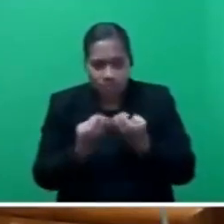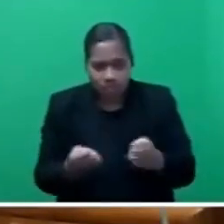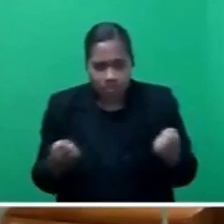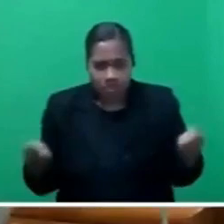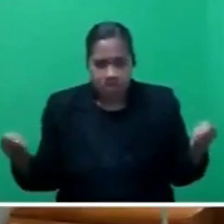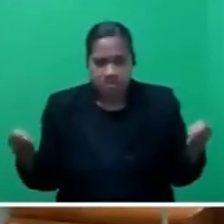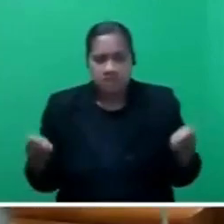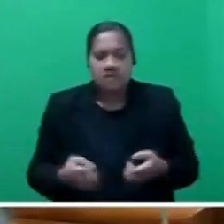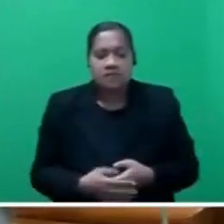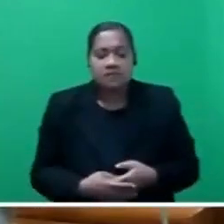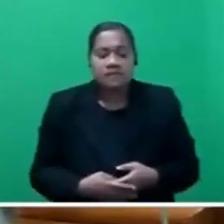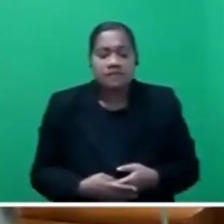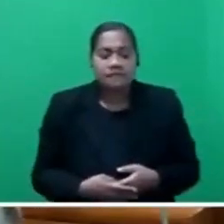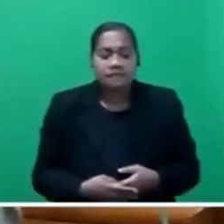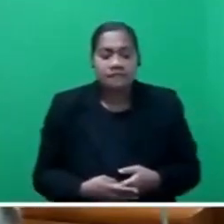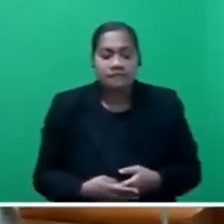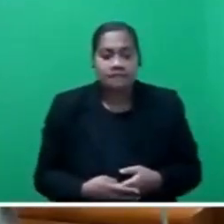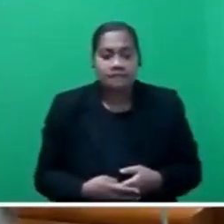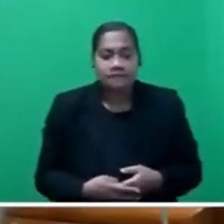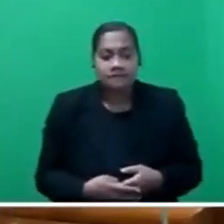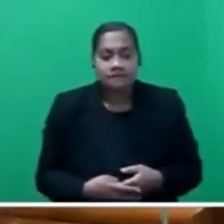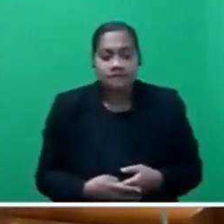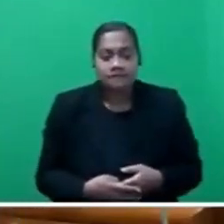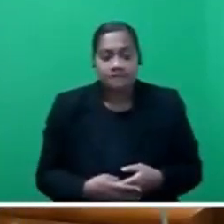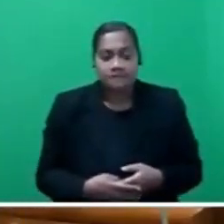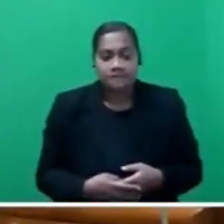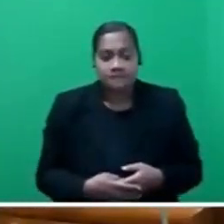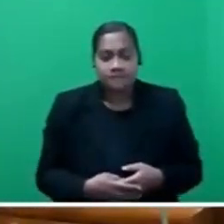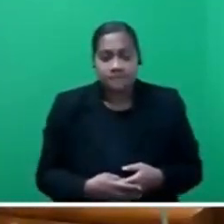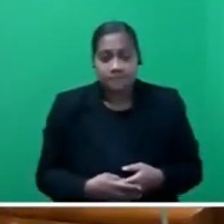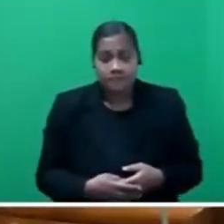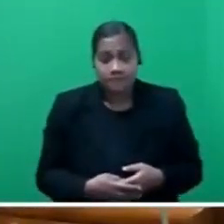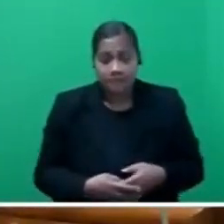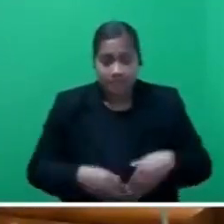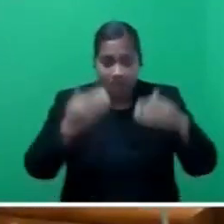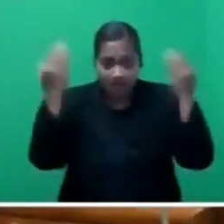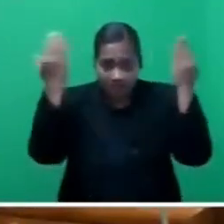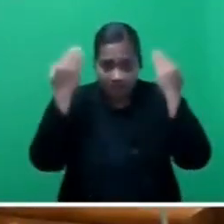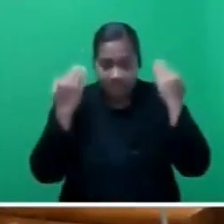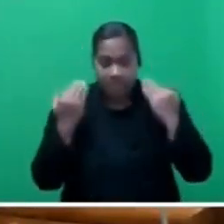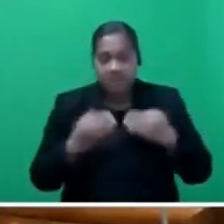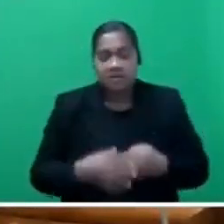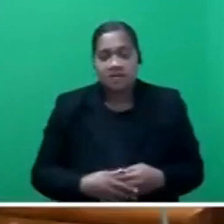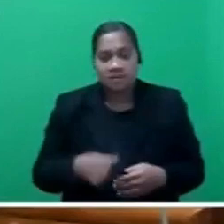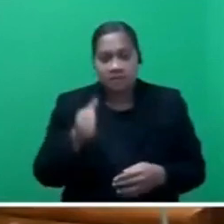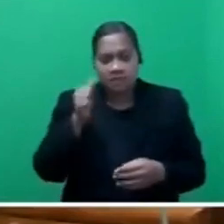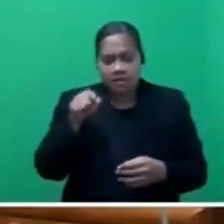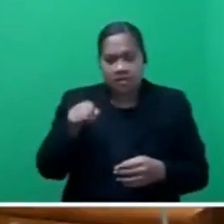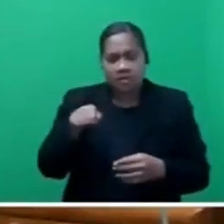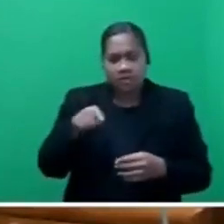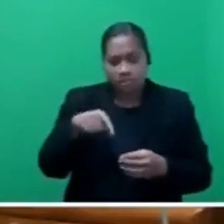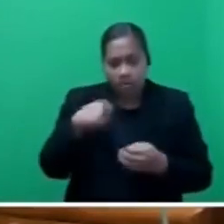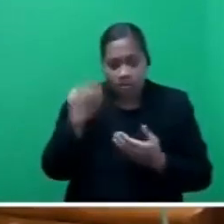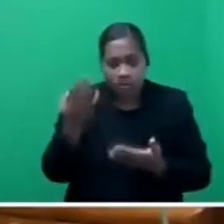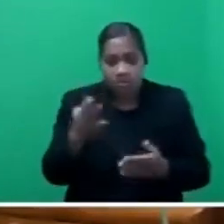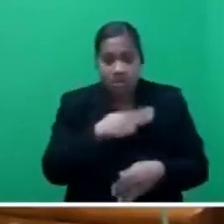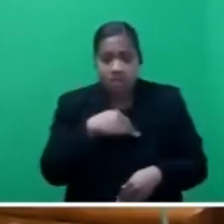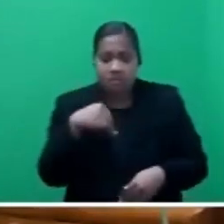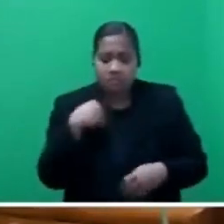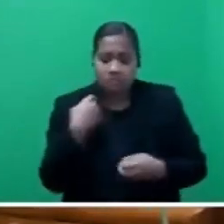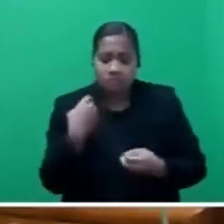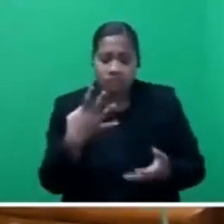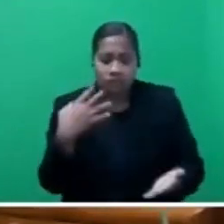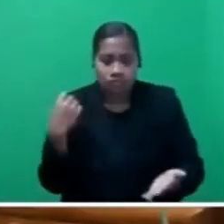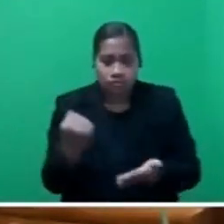Mr Speaker, I noted that the Honorable Minister has given assurances that the long